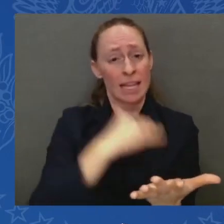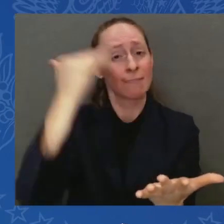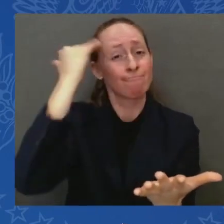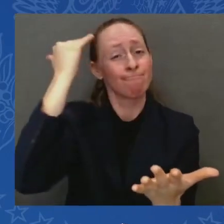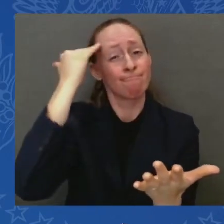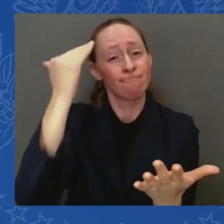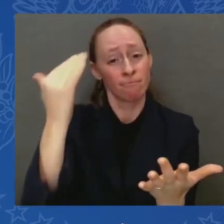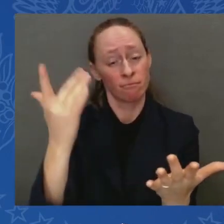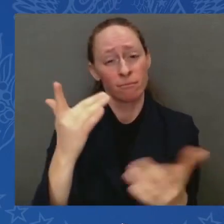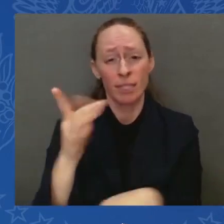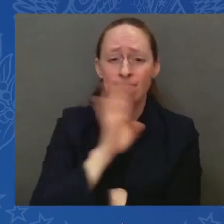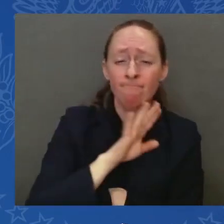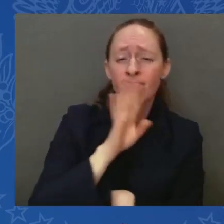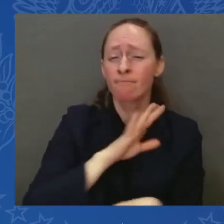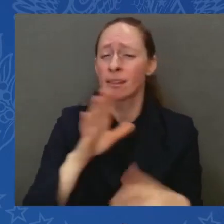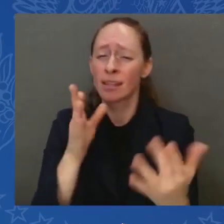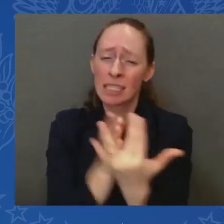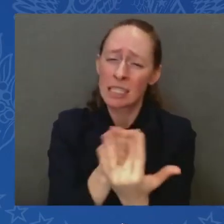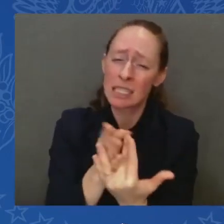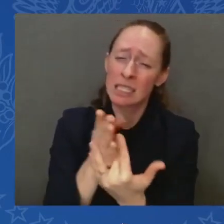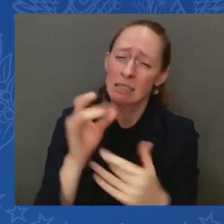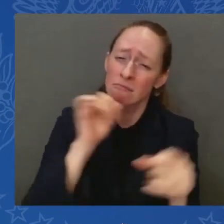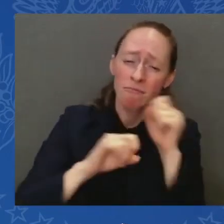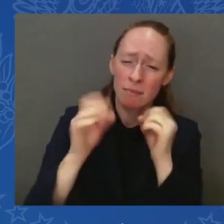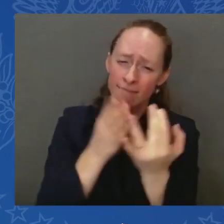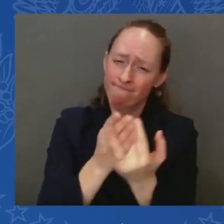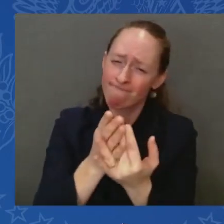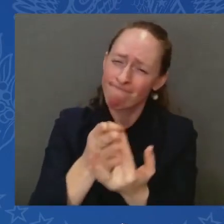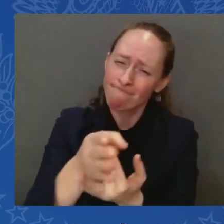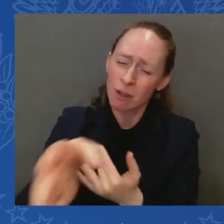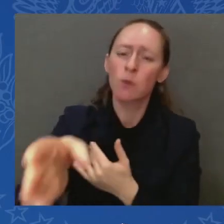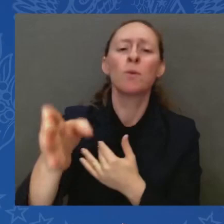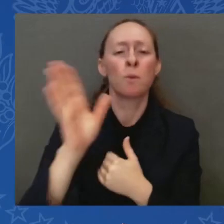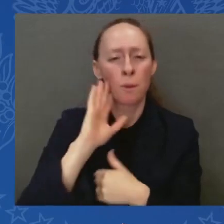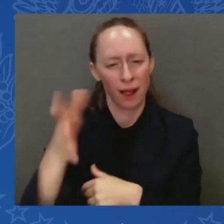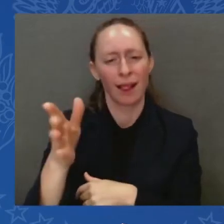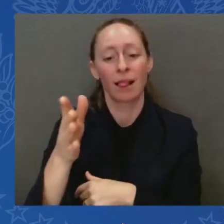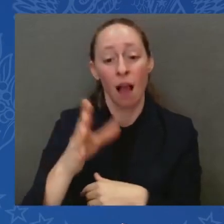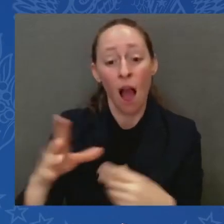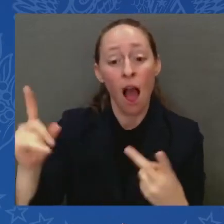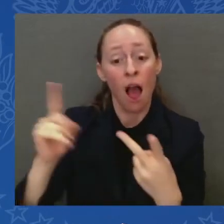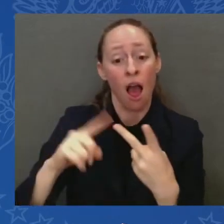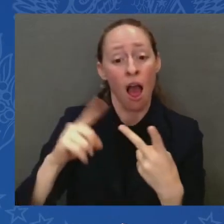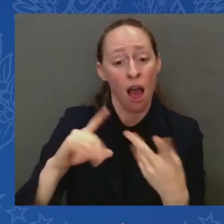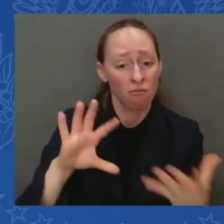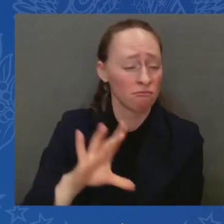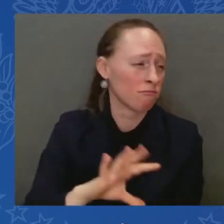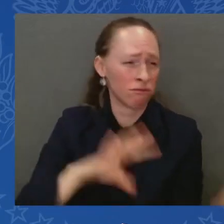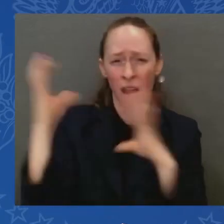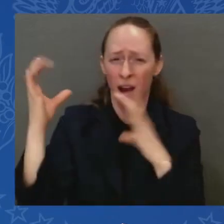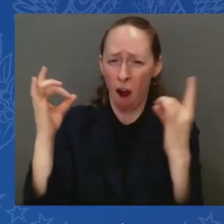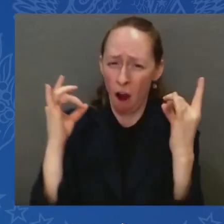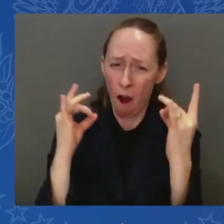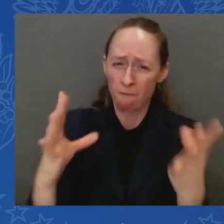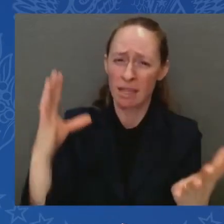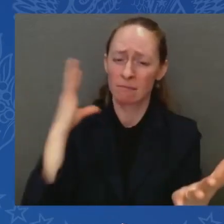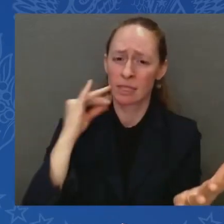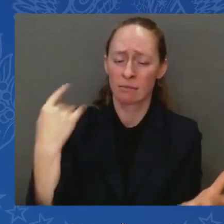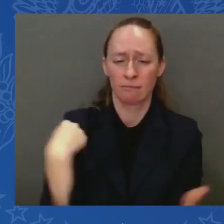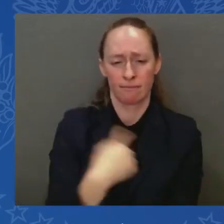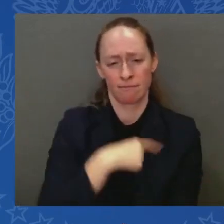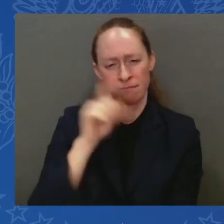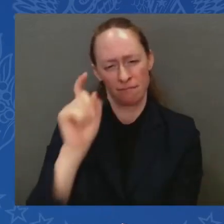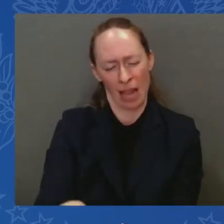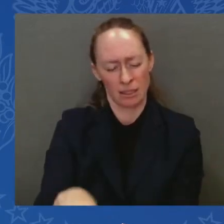we're faced with tragedy and loss, we must go back to the beginning to remember who we are. We are all human beings,